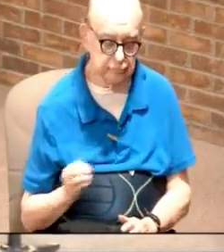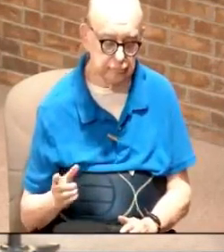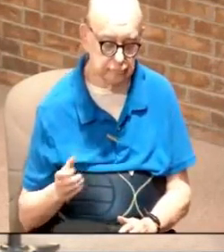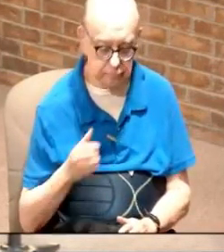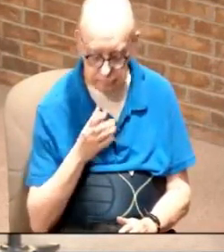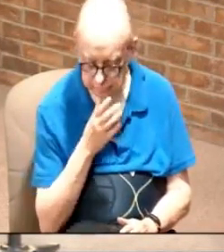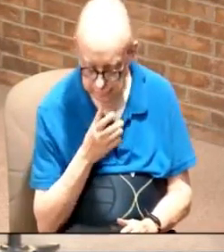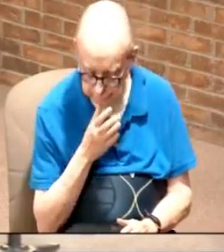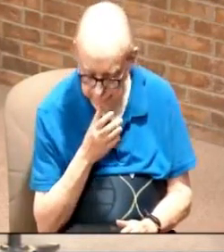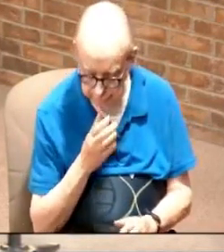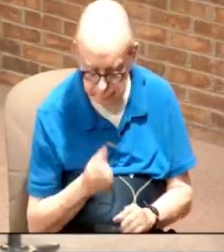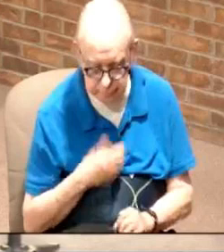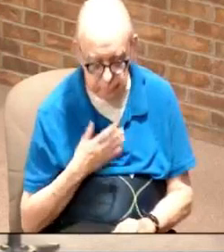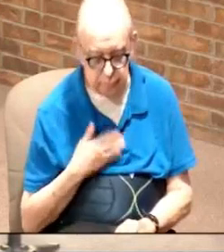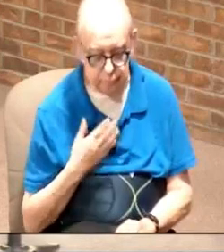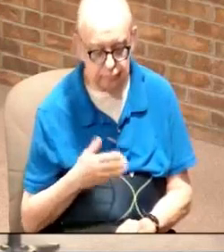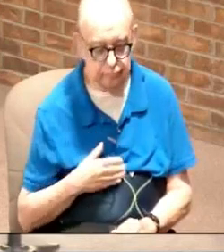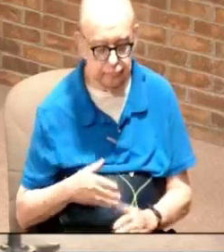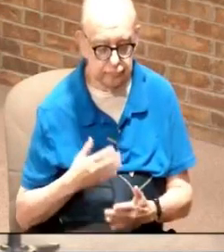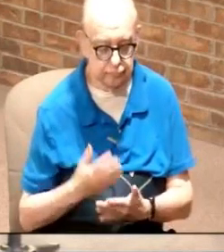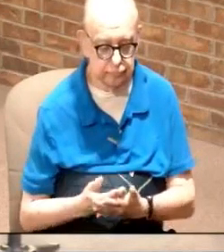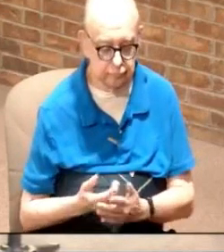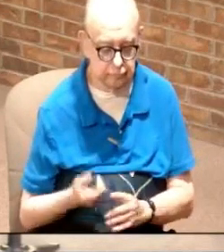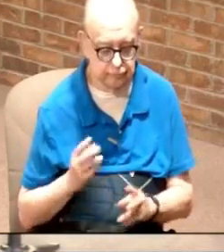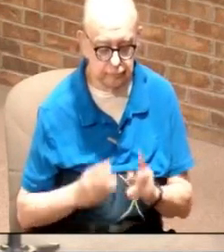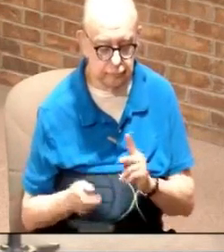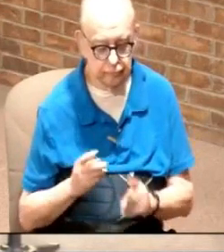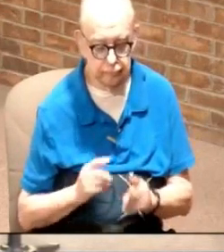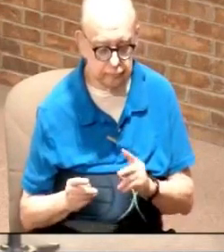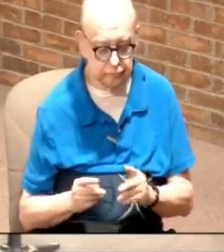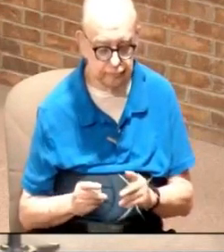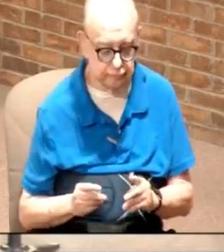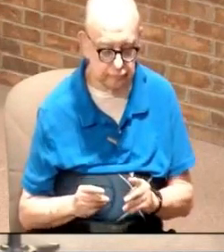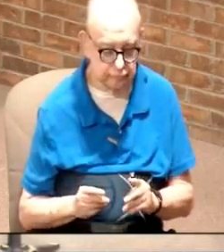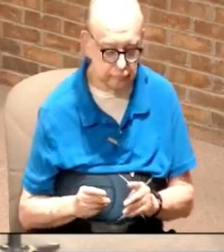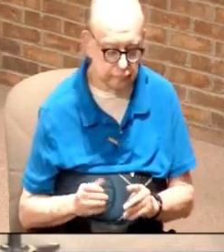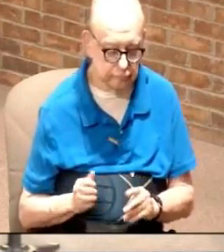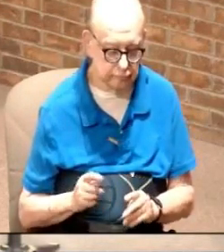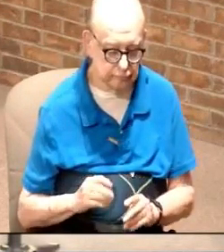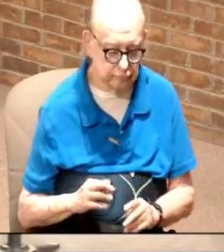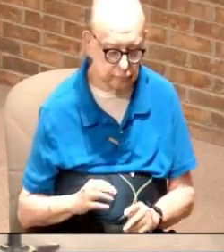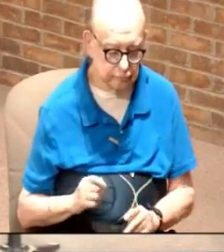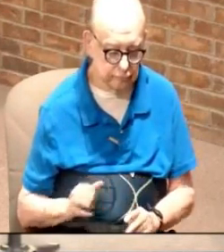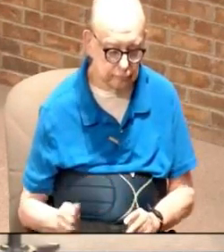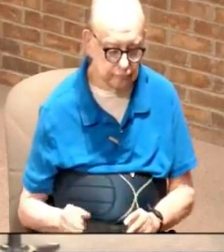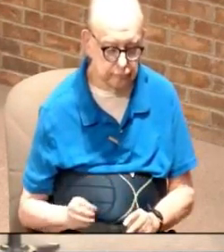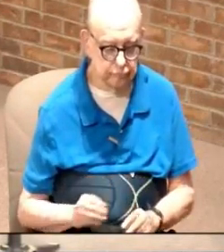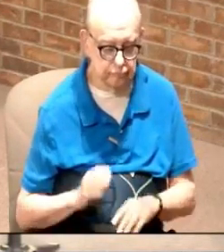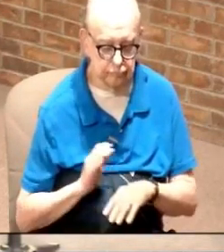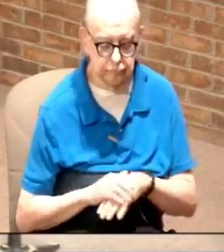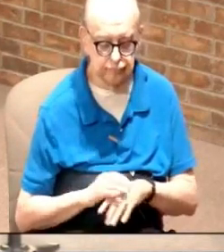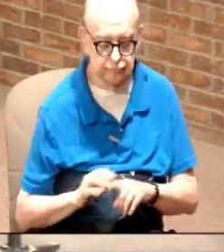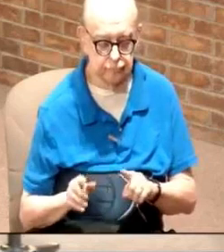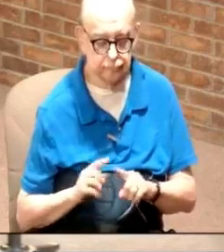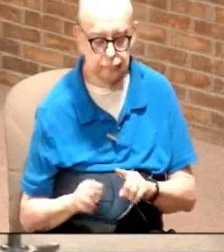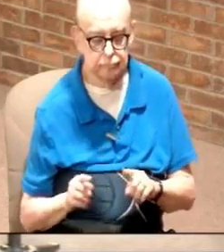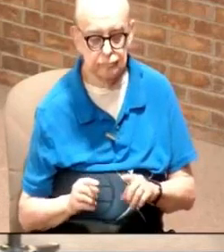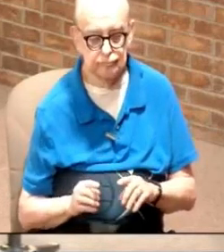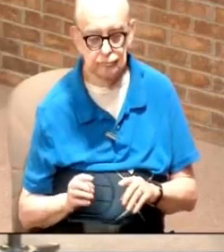my mom is getting a happy birthday wish from people in Australia and England places